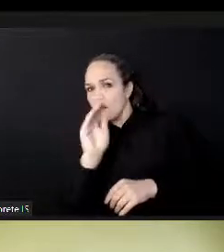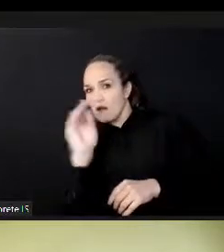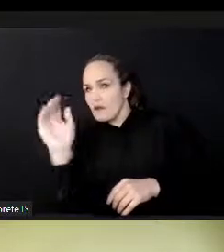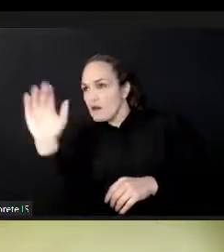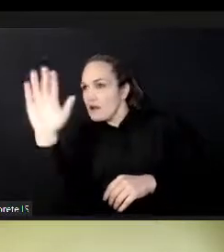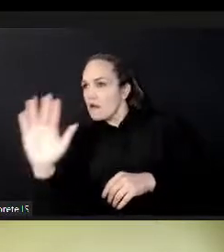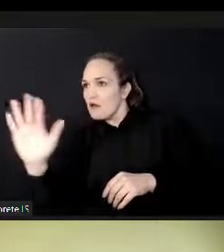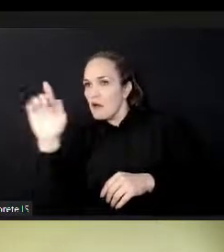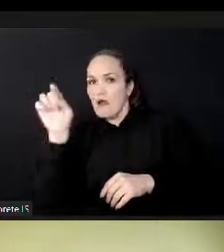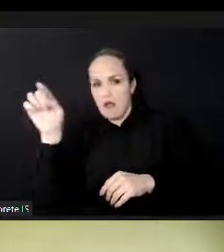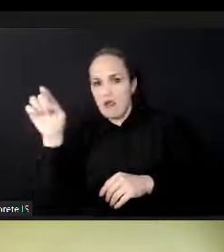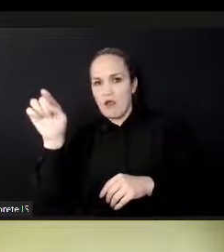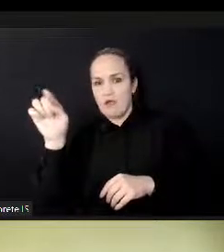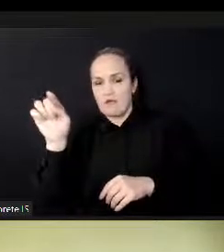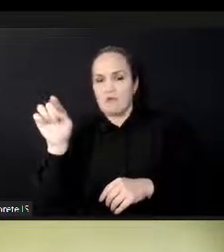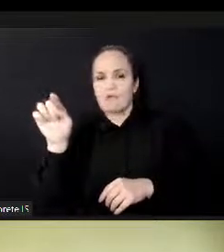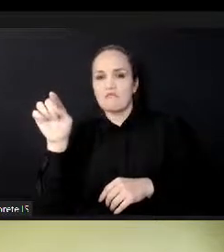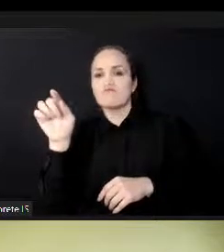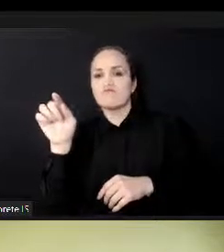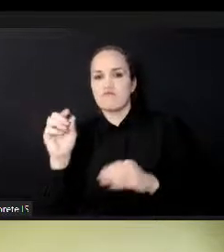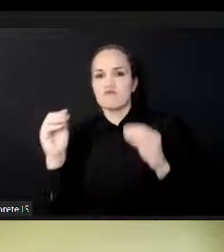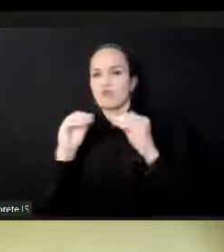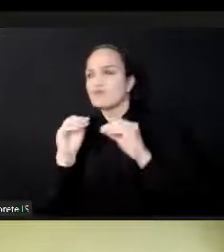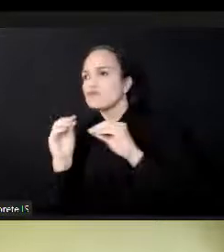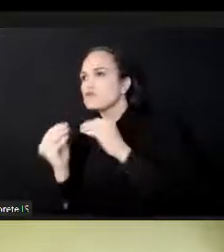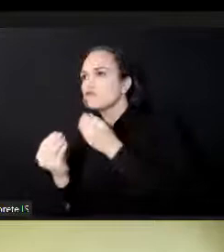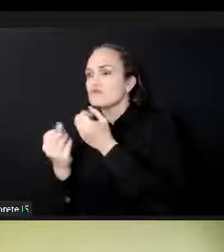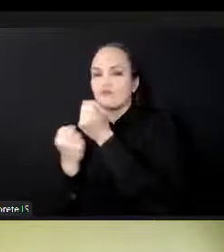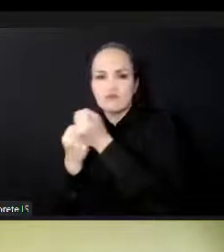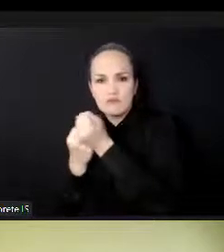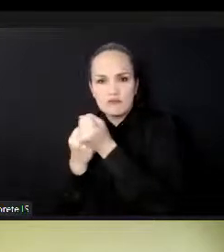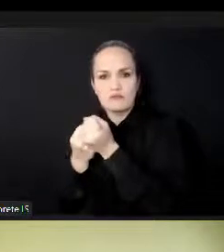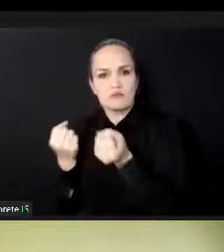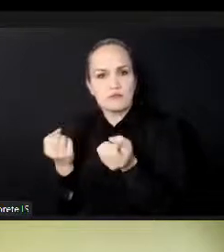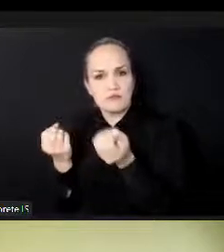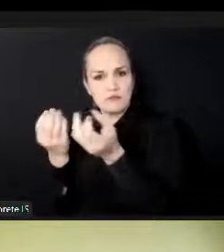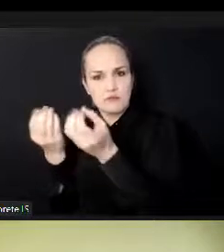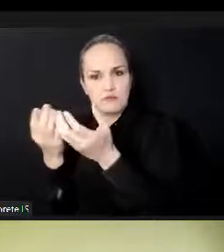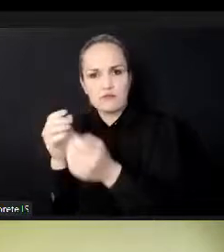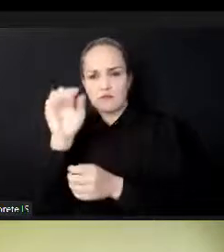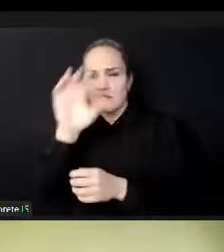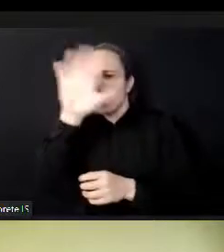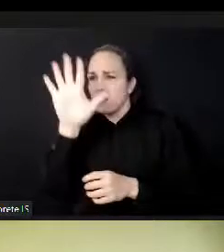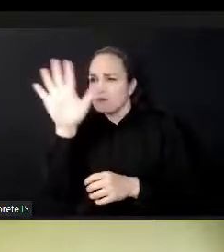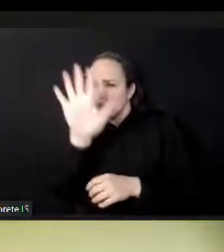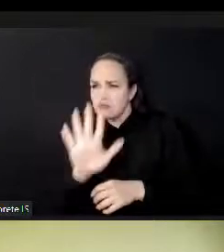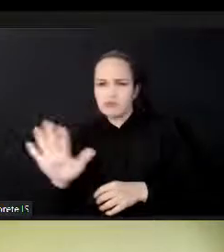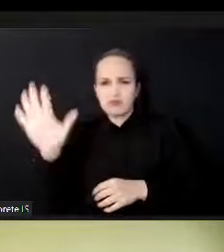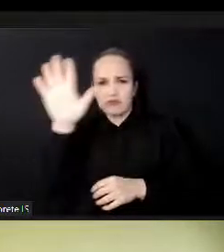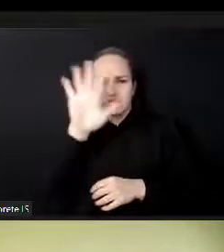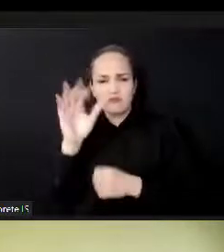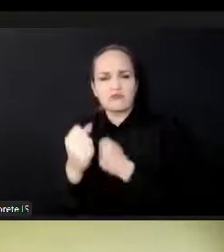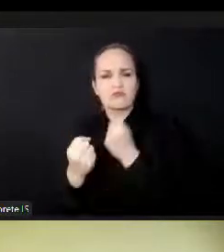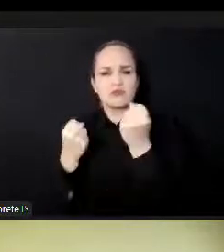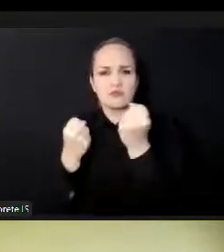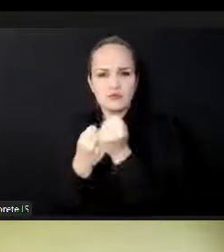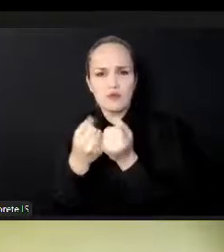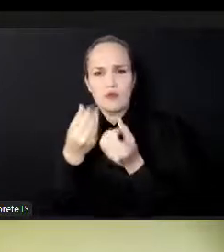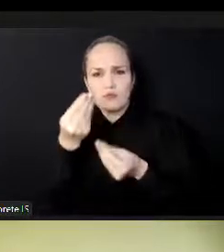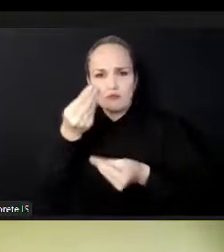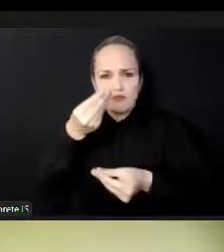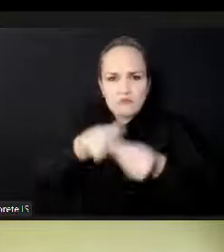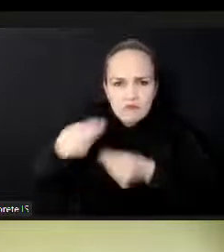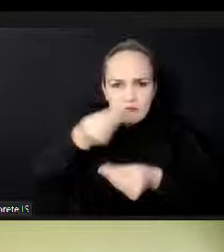also provide direct business support to creative and culture businesses. And we also lead in